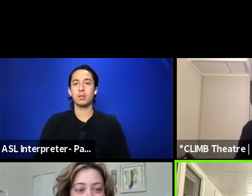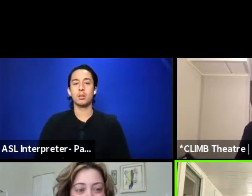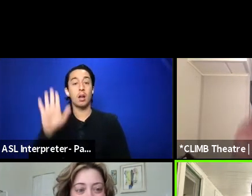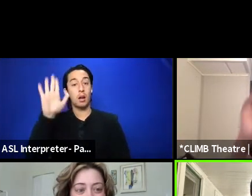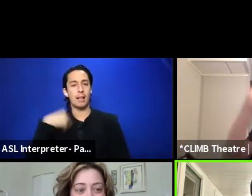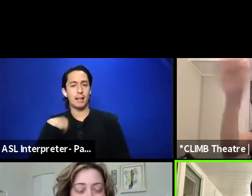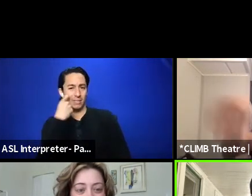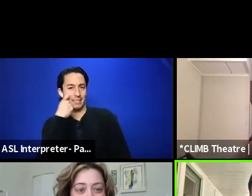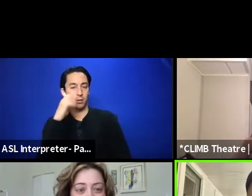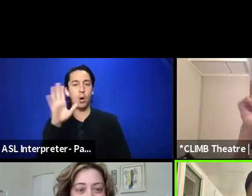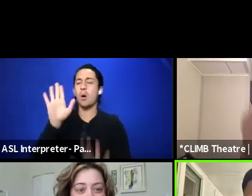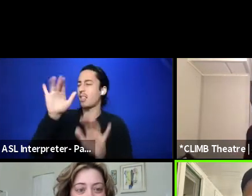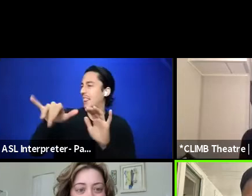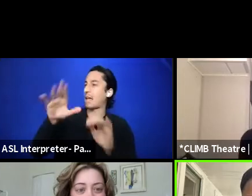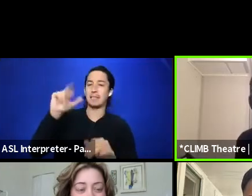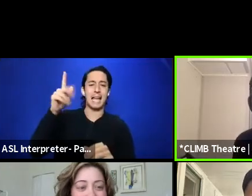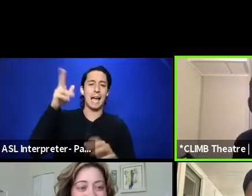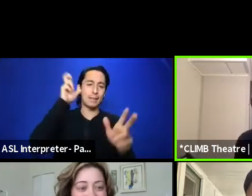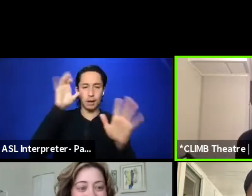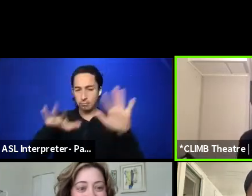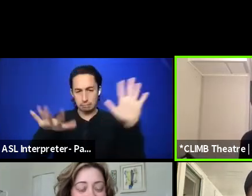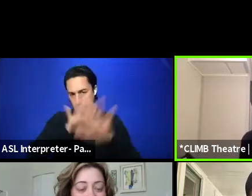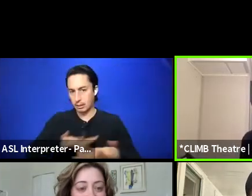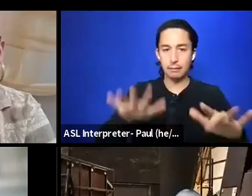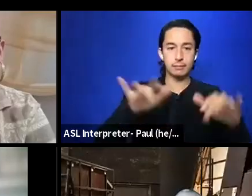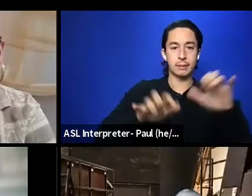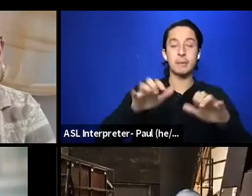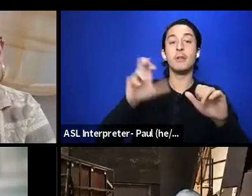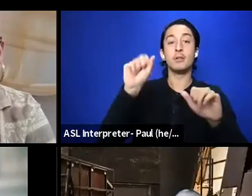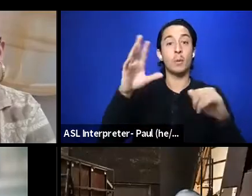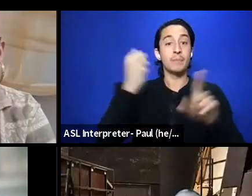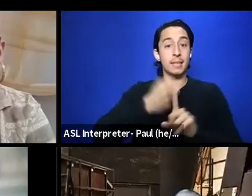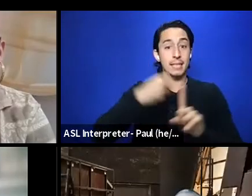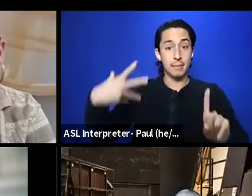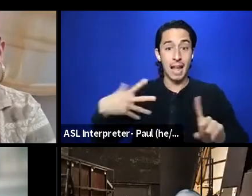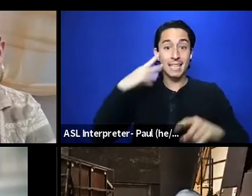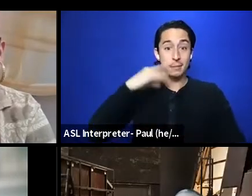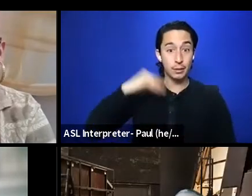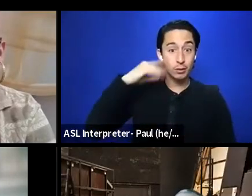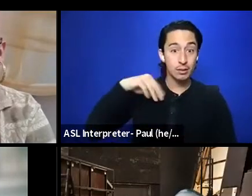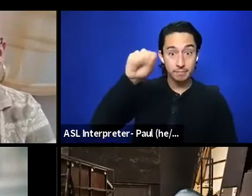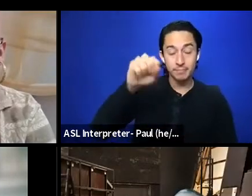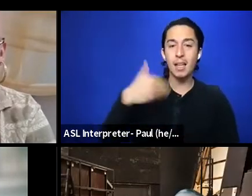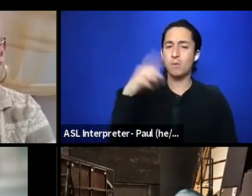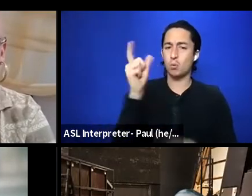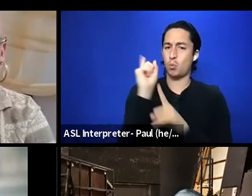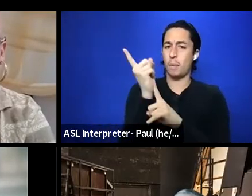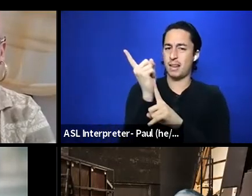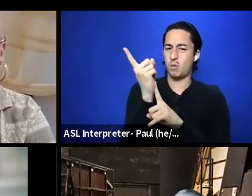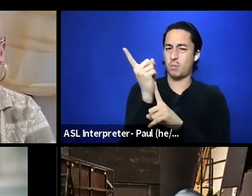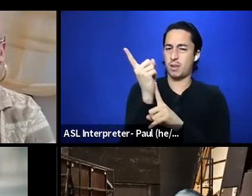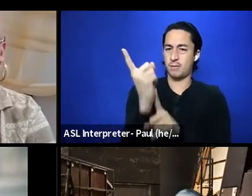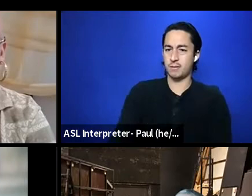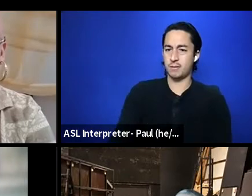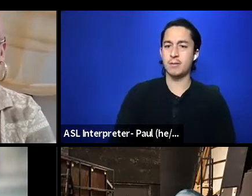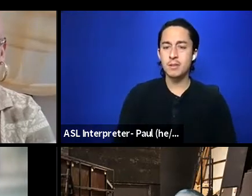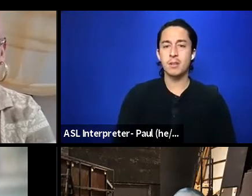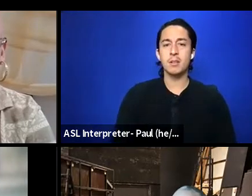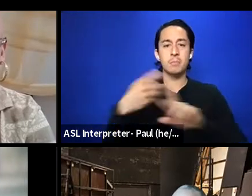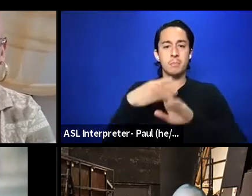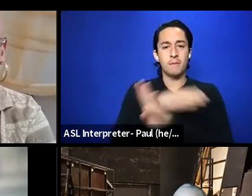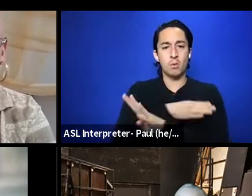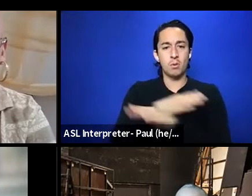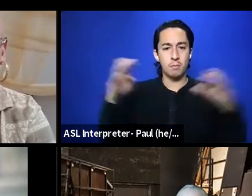Oh, that was Kate. I'm sorry, I was typing. I was hearing, but not, yeah. So, yeah, expand the experience. We got one minute before they're going to bring us back